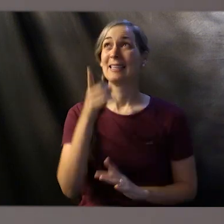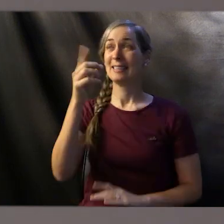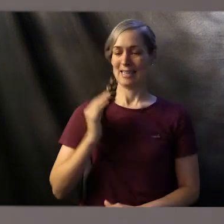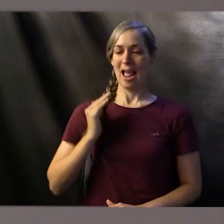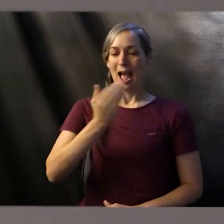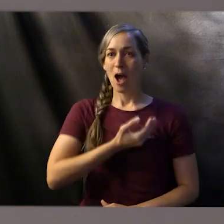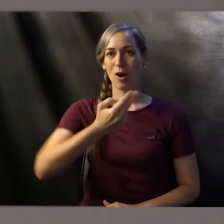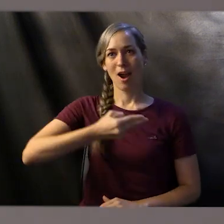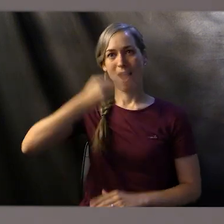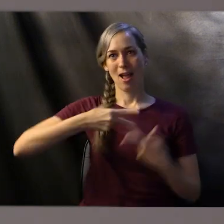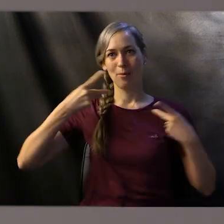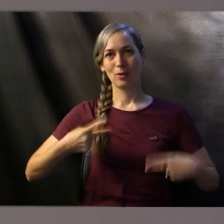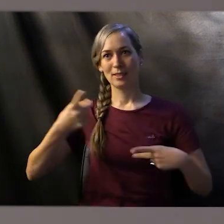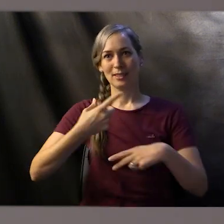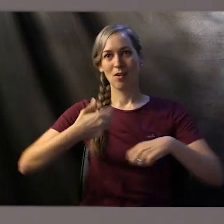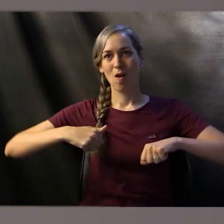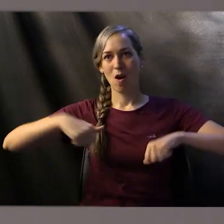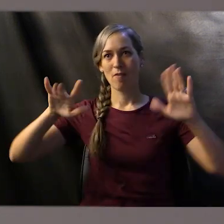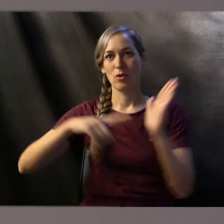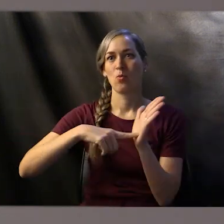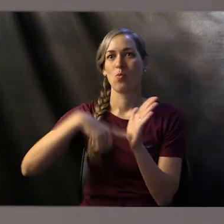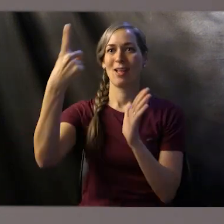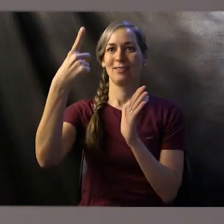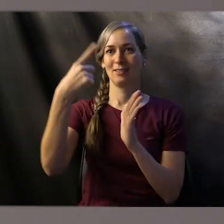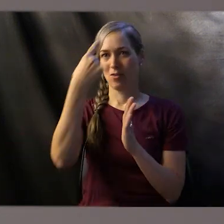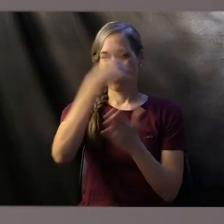and he offered one sacrifice for all of our sins.